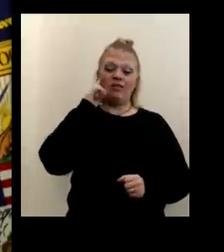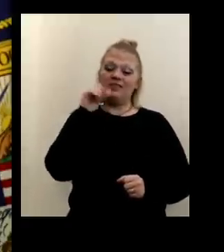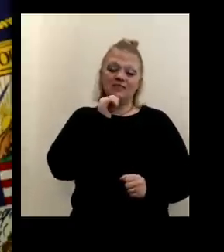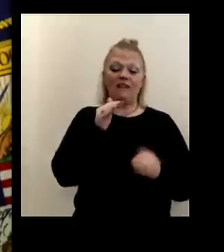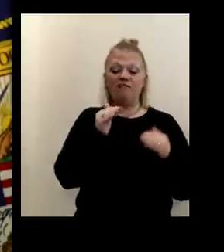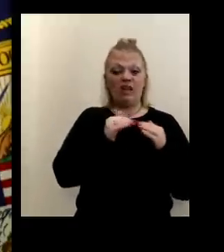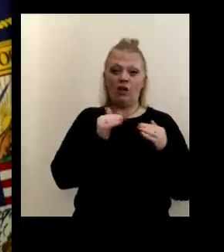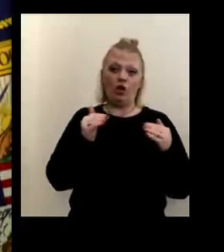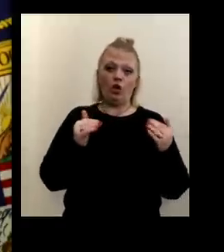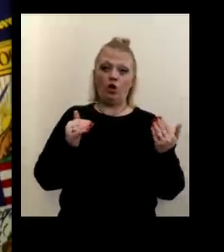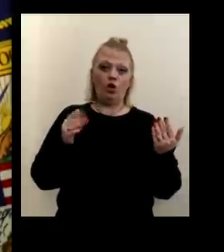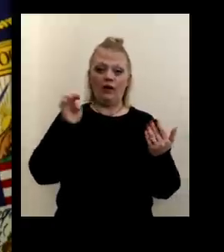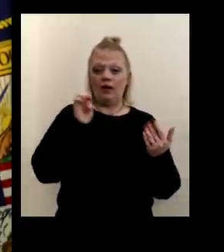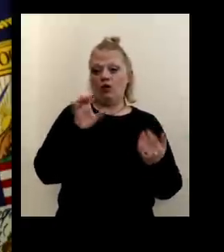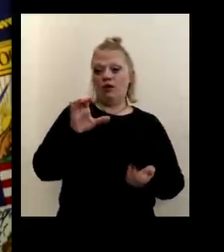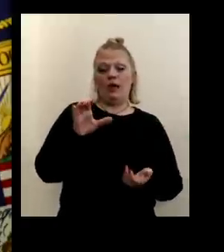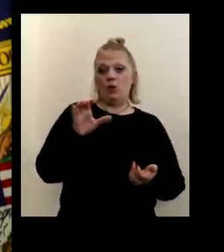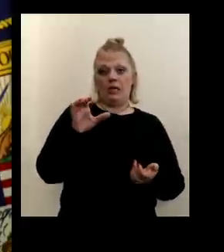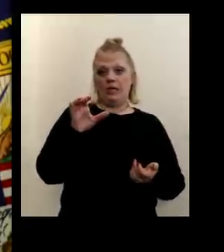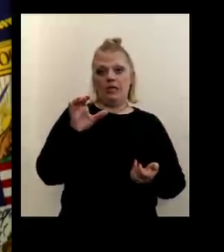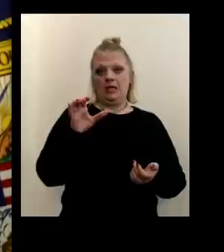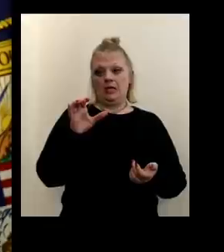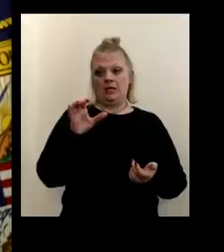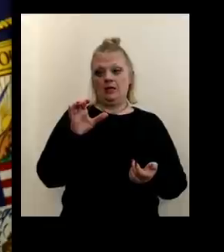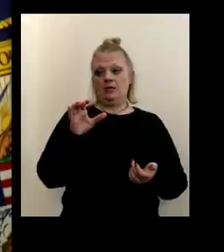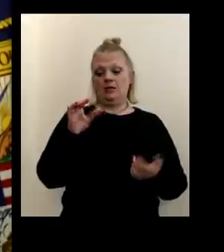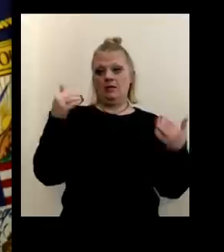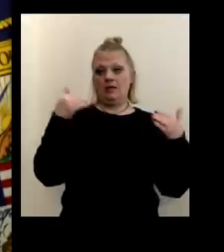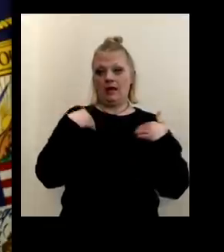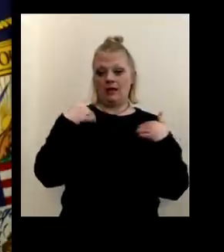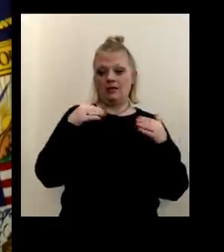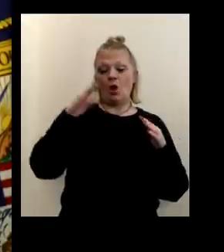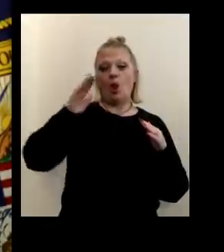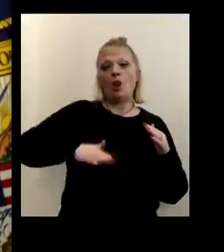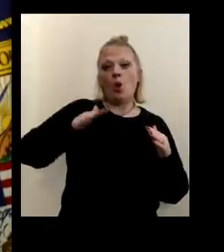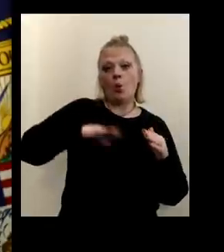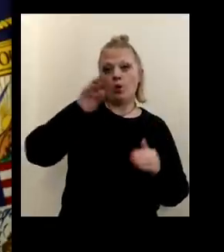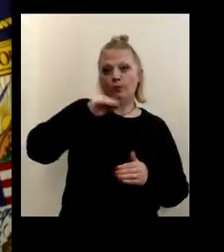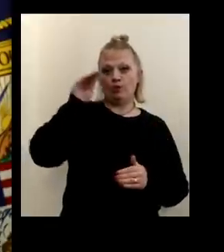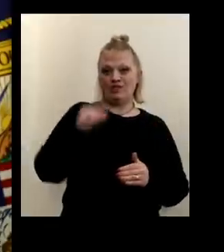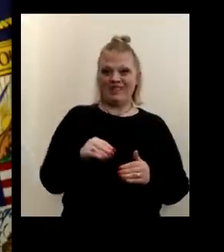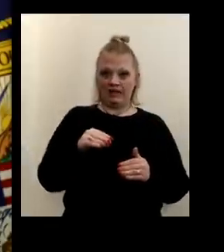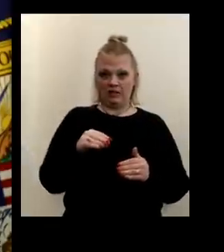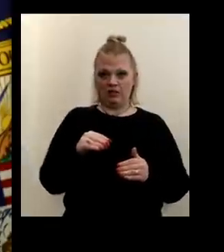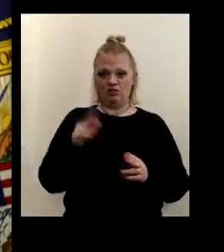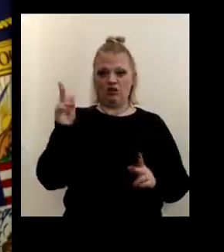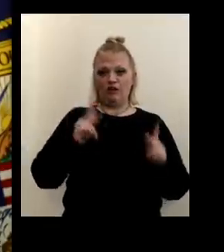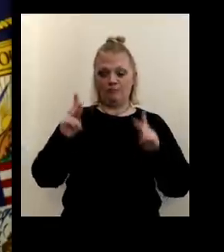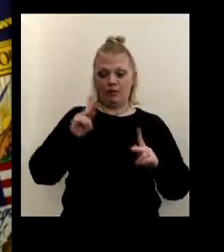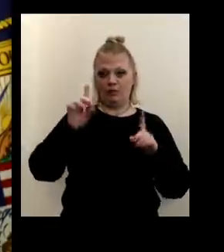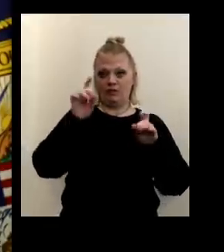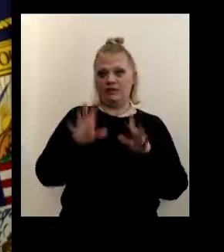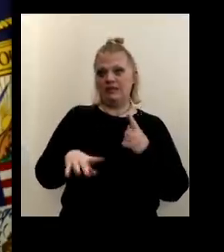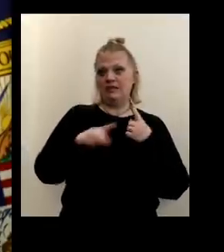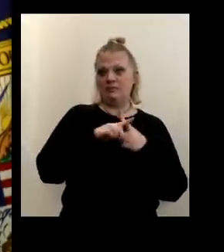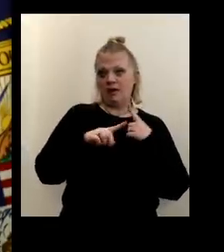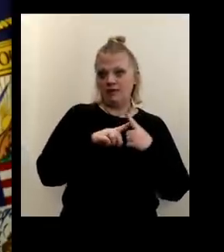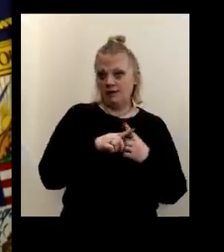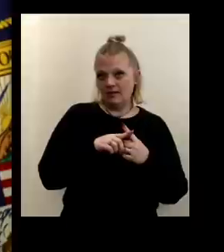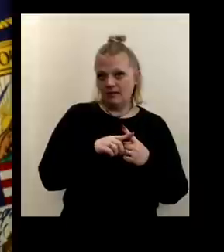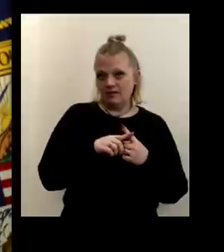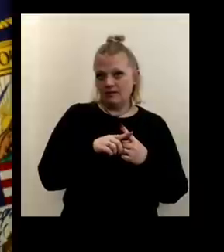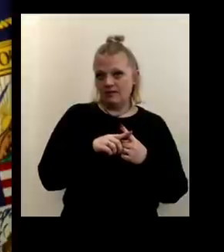that Erie County, uh, has a lower percentage of people testing positive, uh,